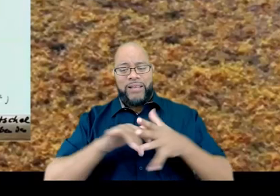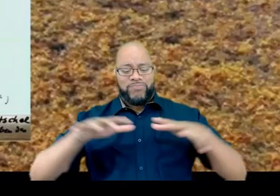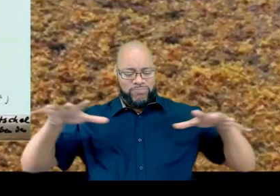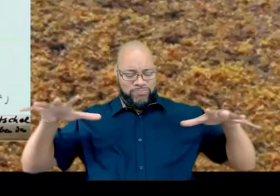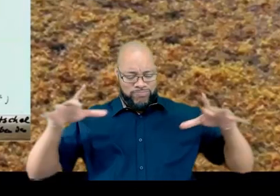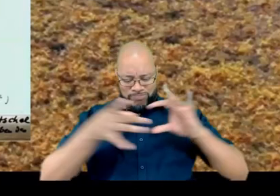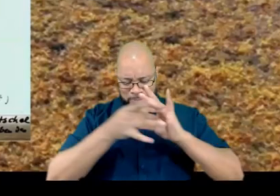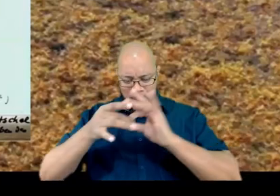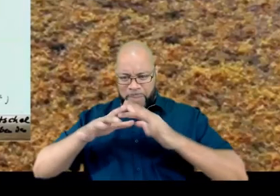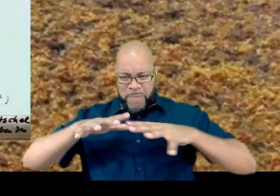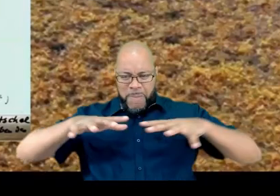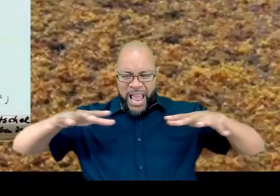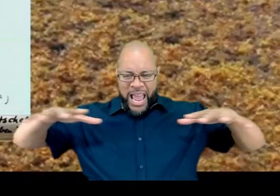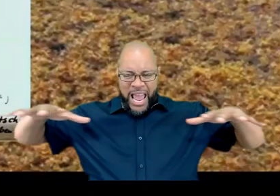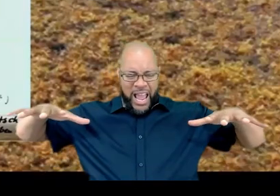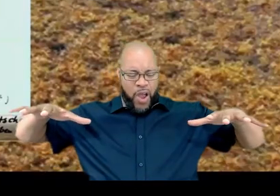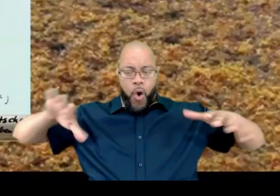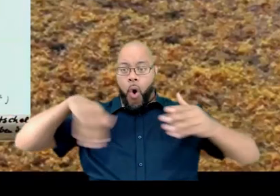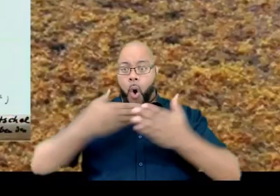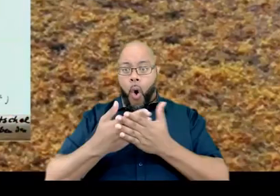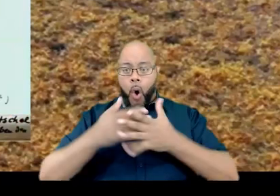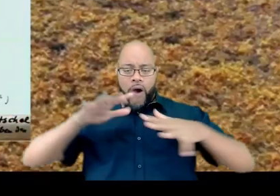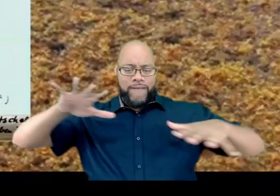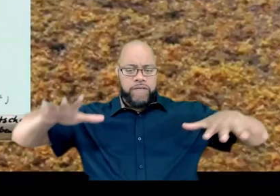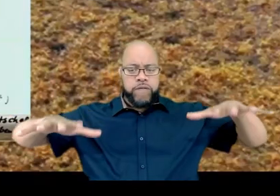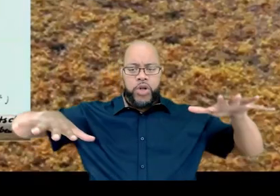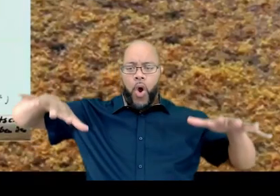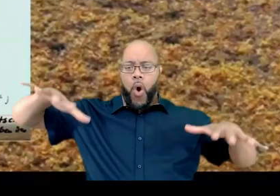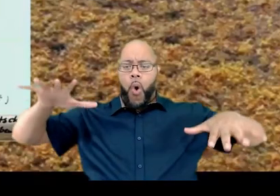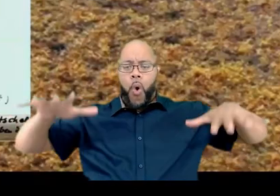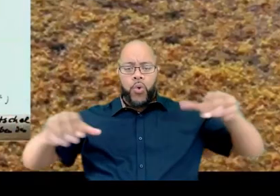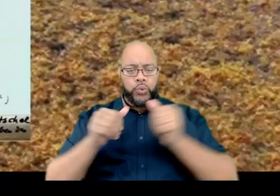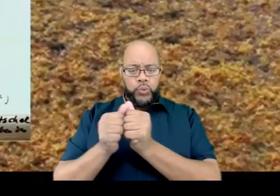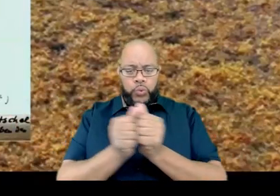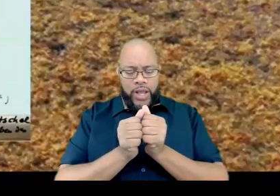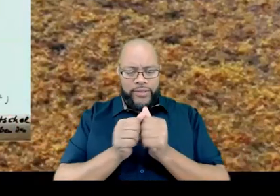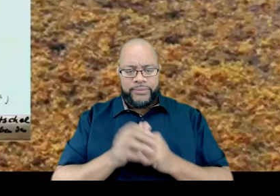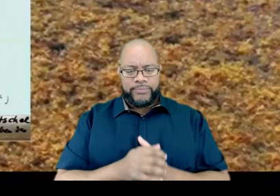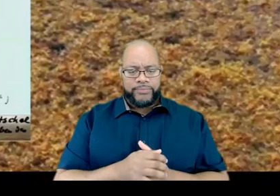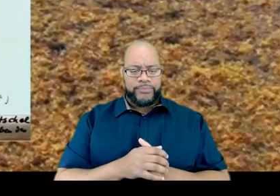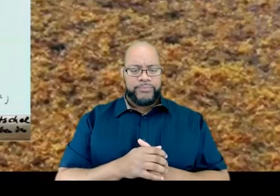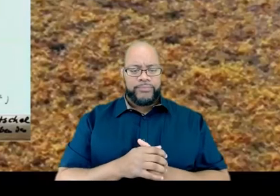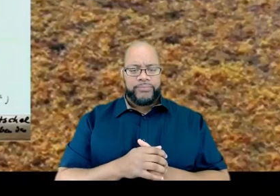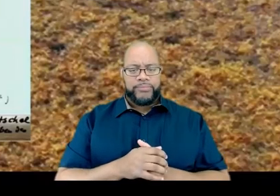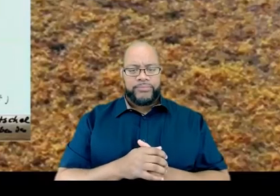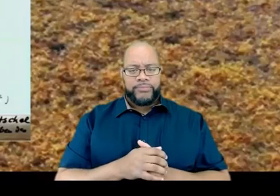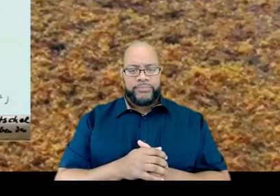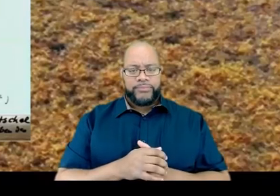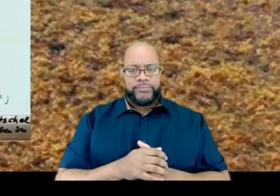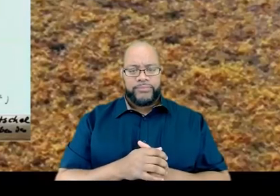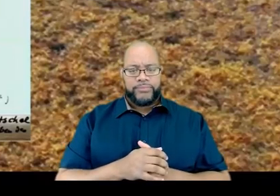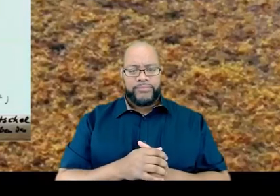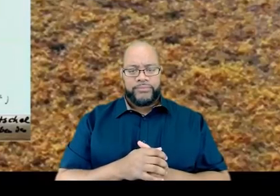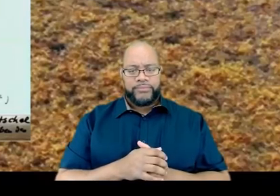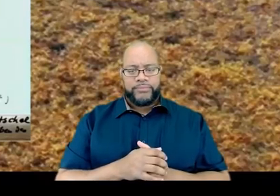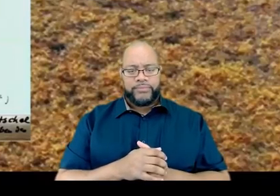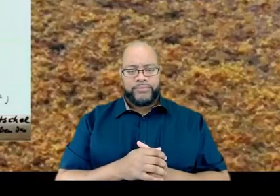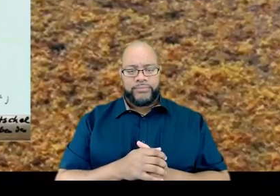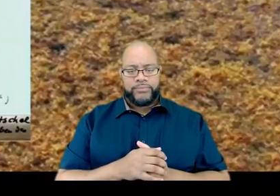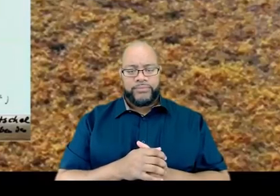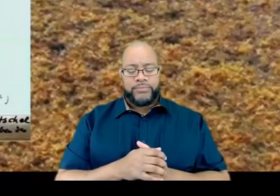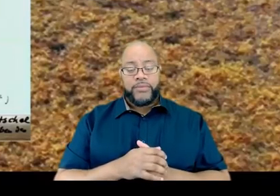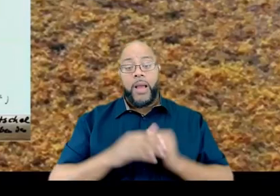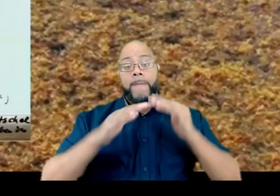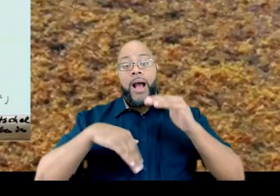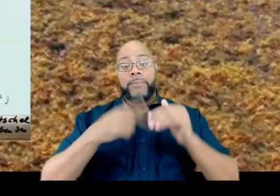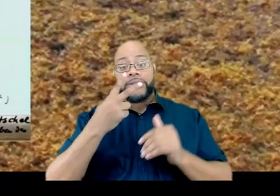forms in mats and it just all floats together. So, it'll just be a big mat full of seaweed. At the bottom